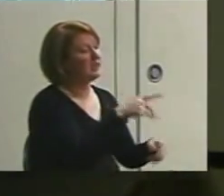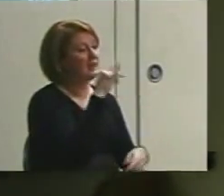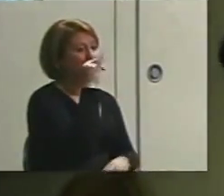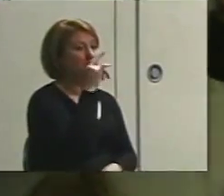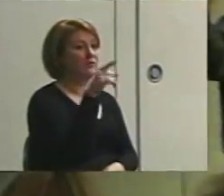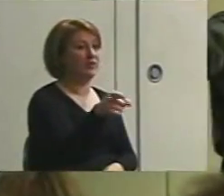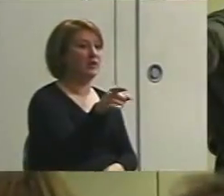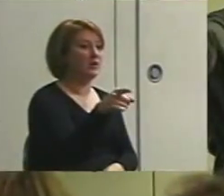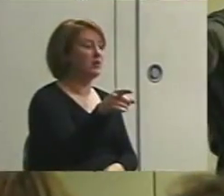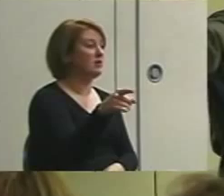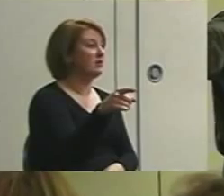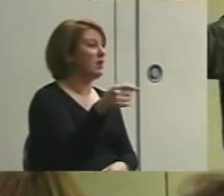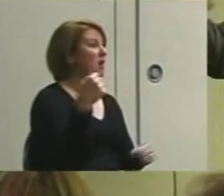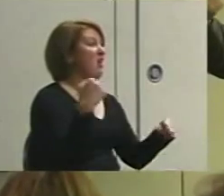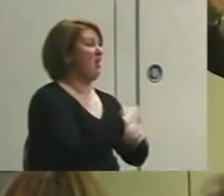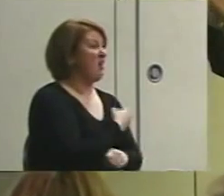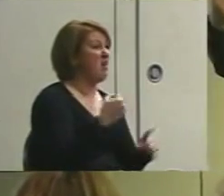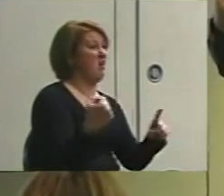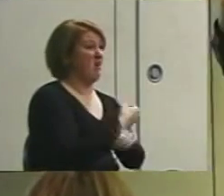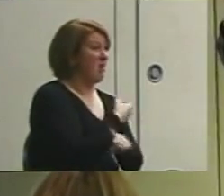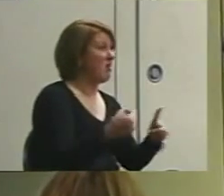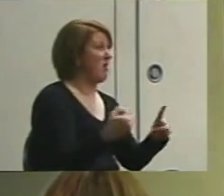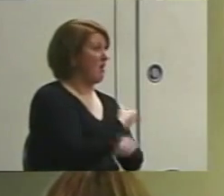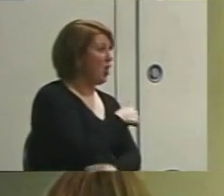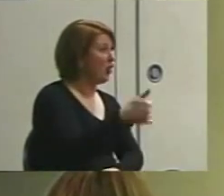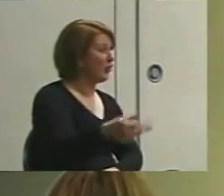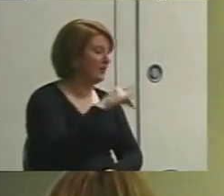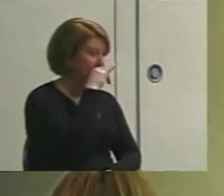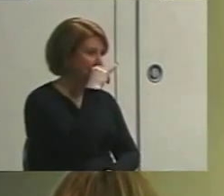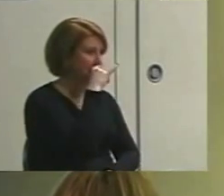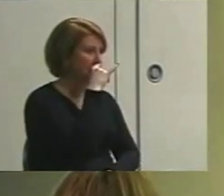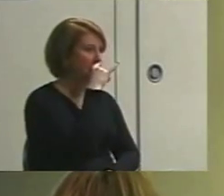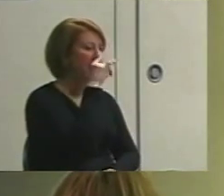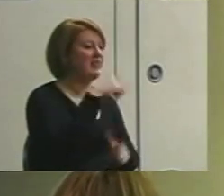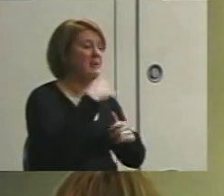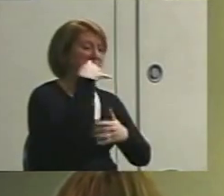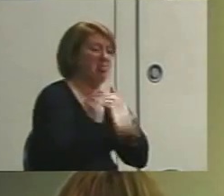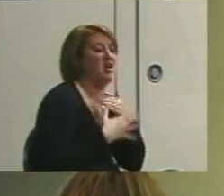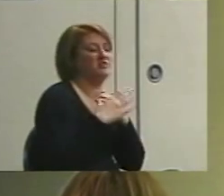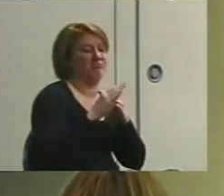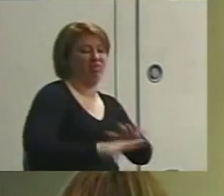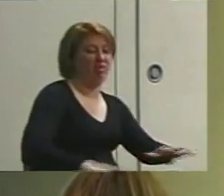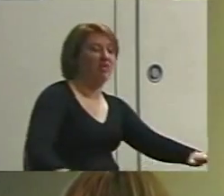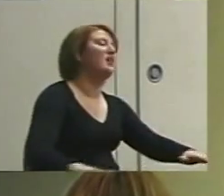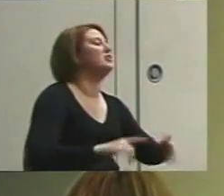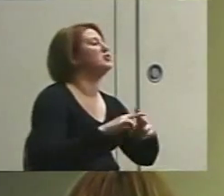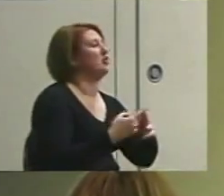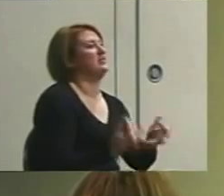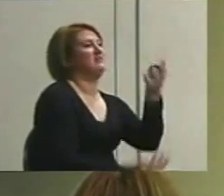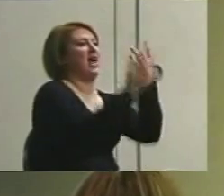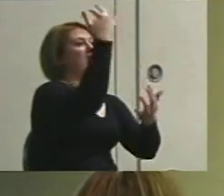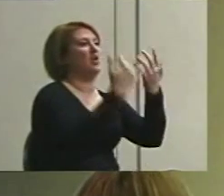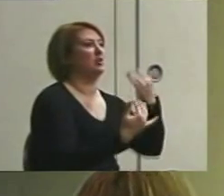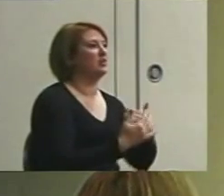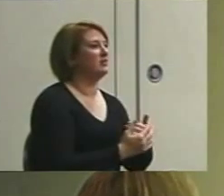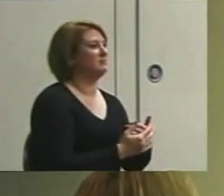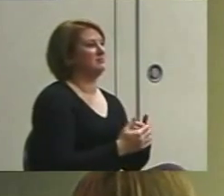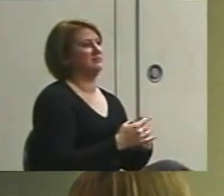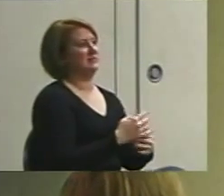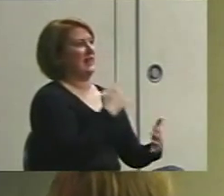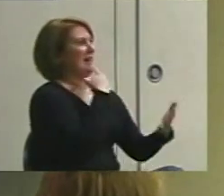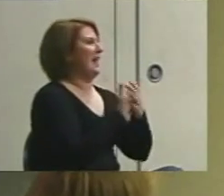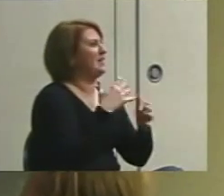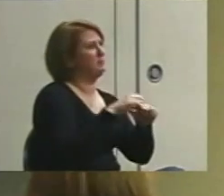over here beats the crap out of somebody and then blood is spilled on the floor, starts a fire, the glass